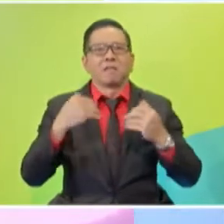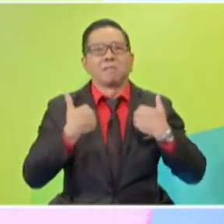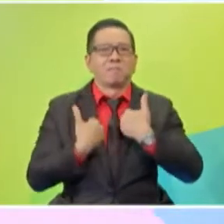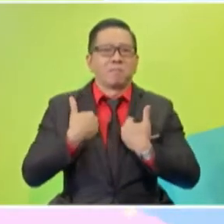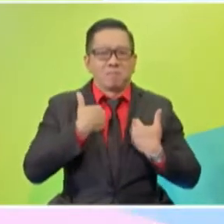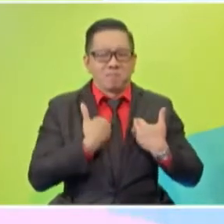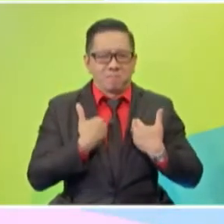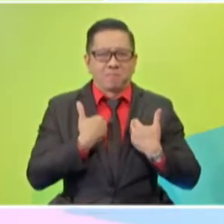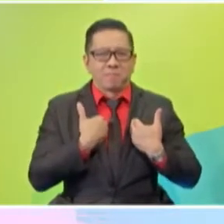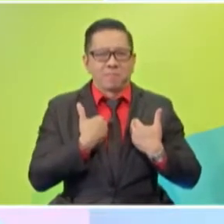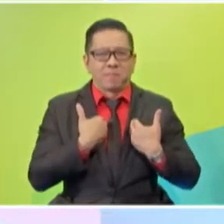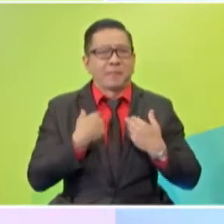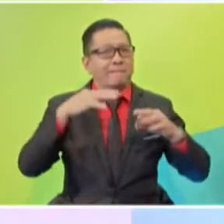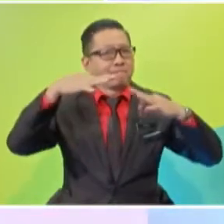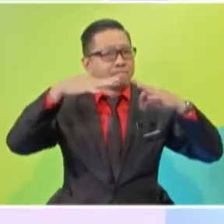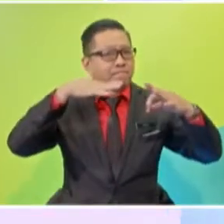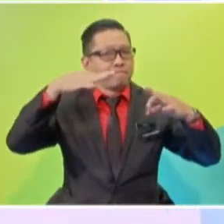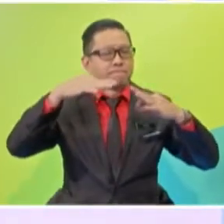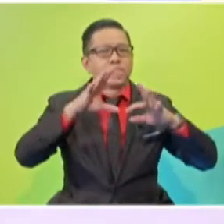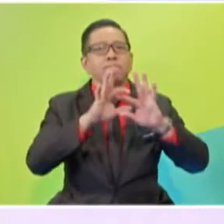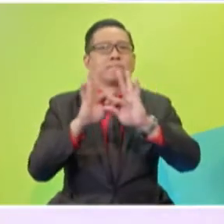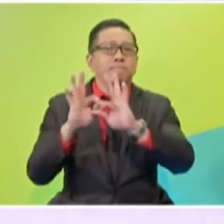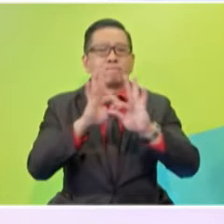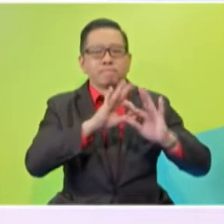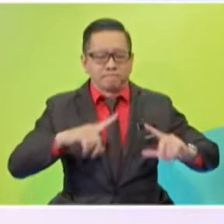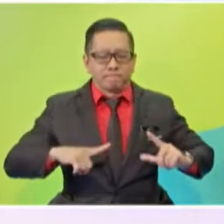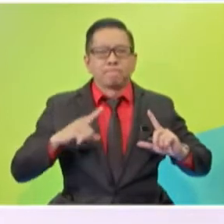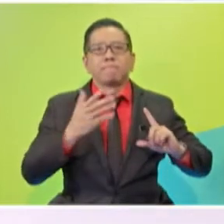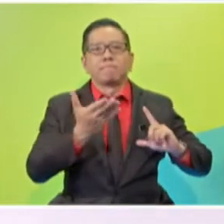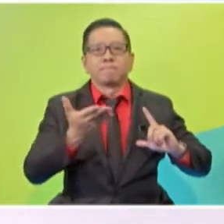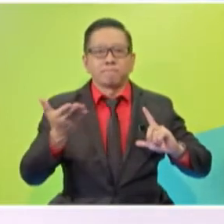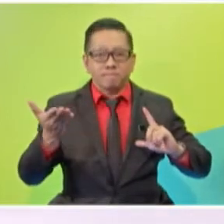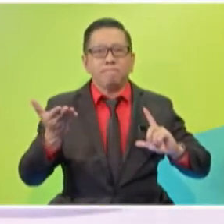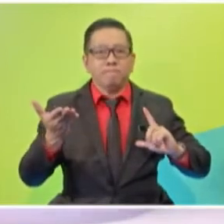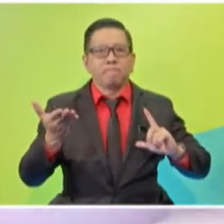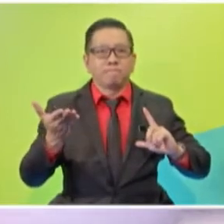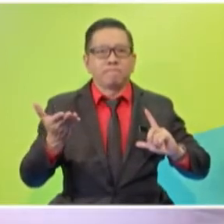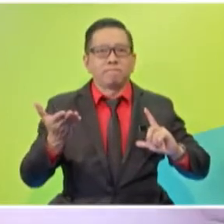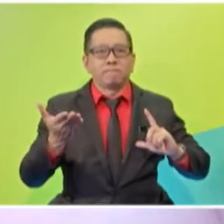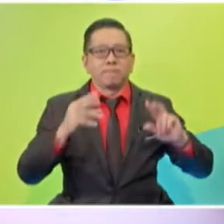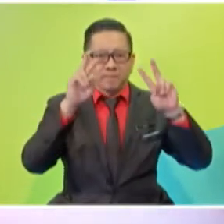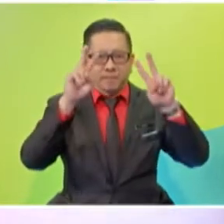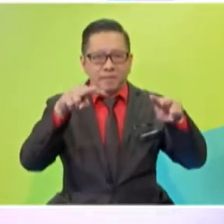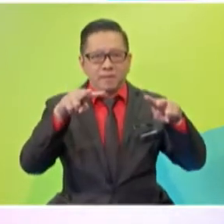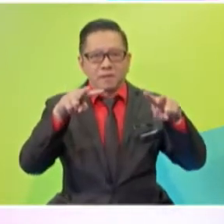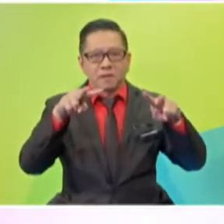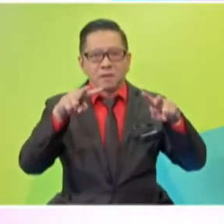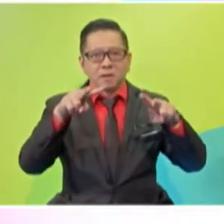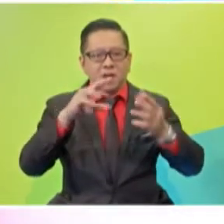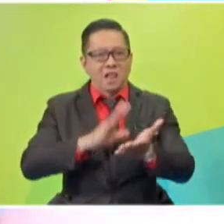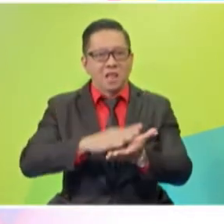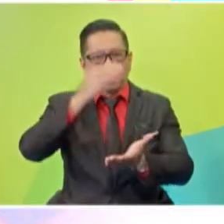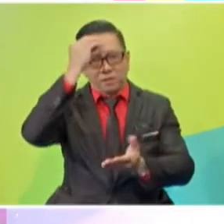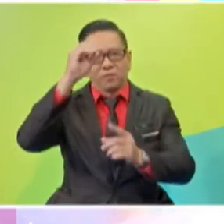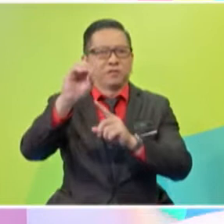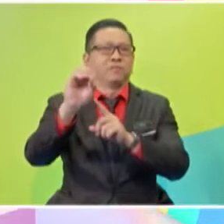before that, let me explain what is interaction among living things. Okay, and let us see about learning objectives